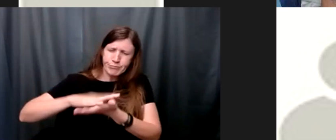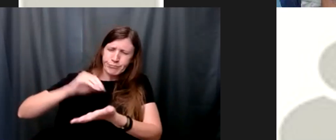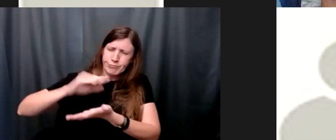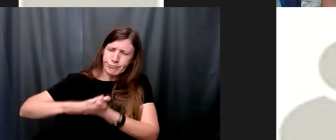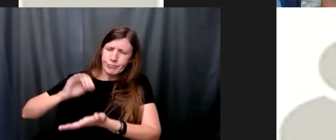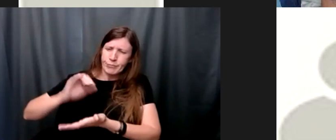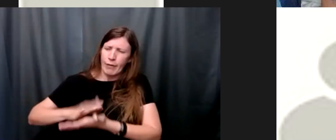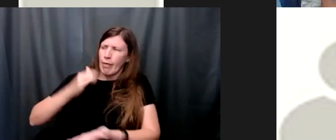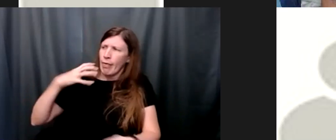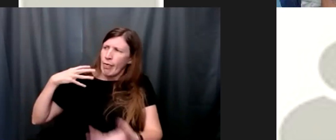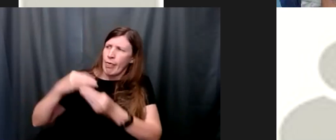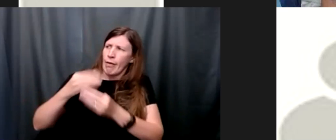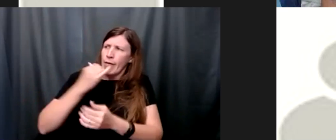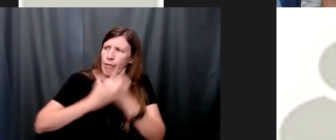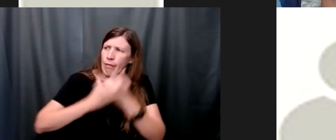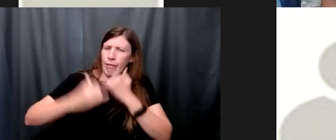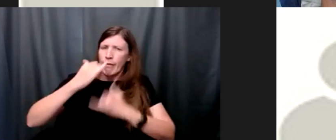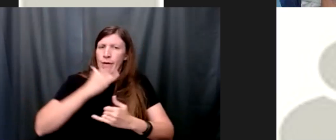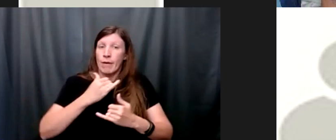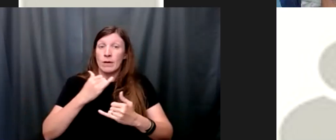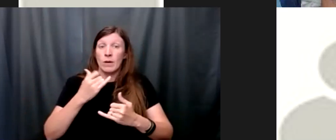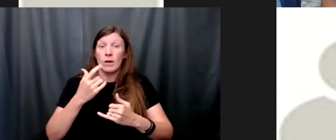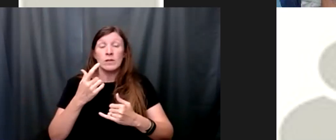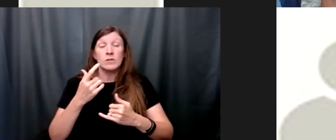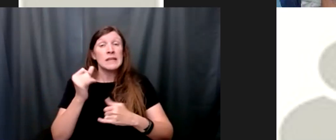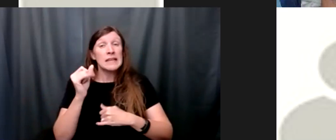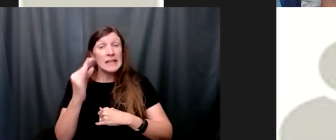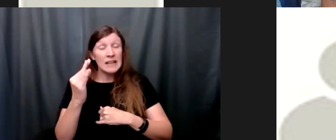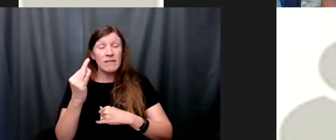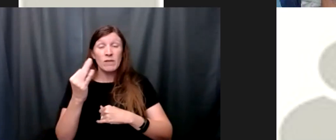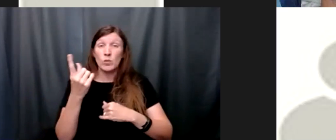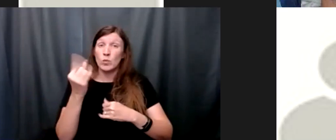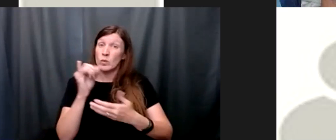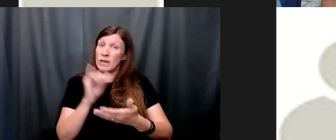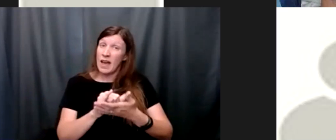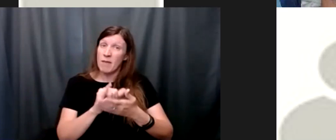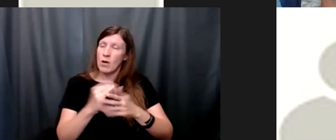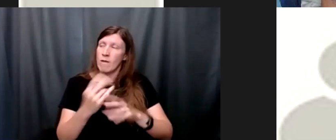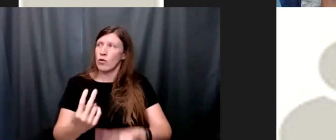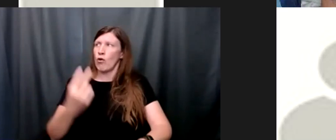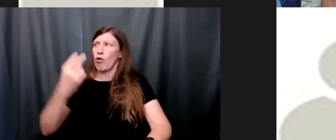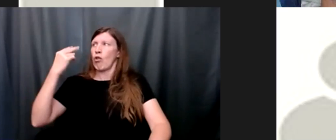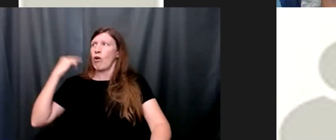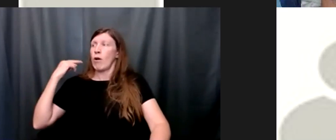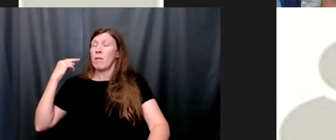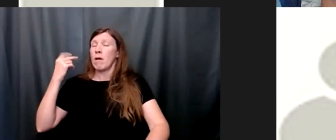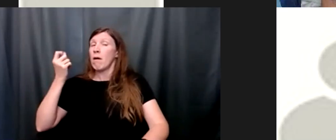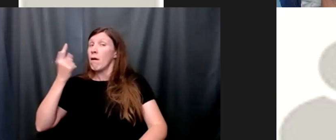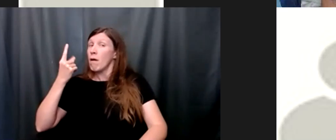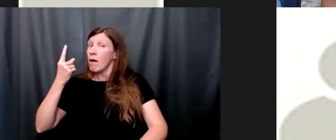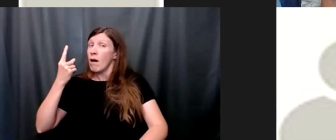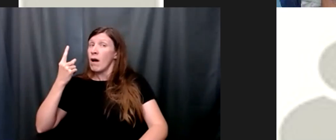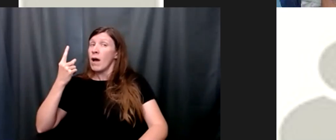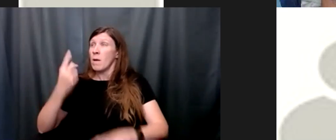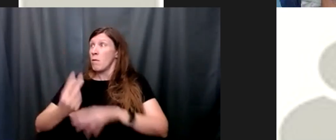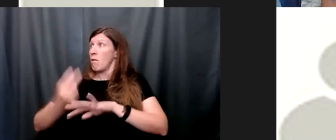responsibility and in order to do that you have to go back in order to go forward now it's not in order to go back to blame others or to to